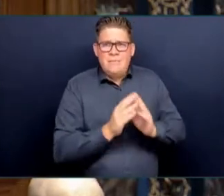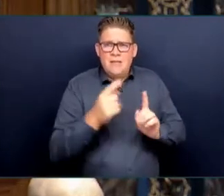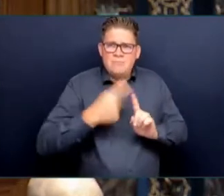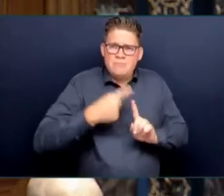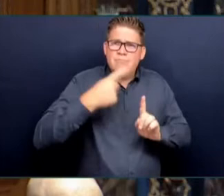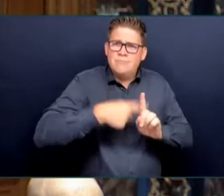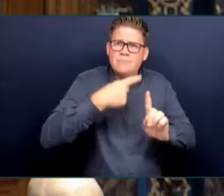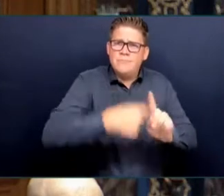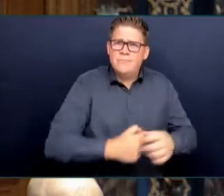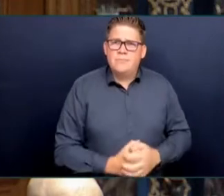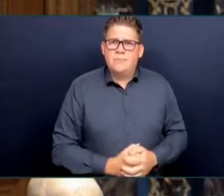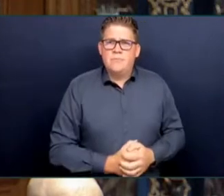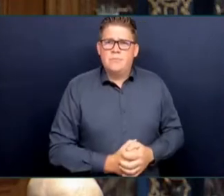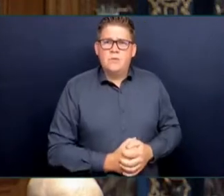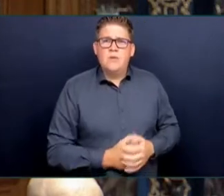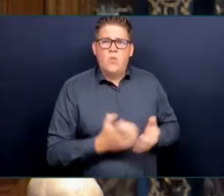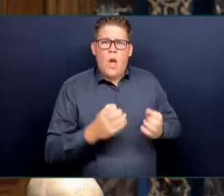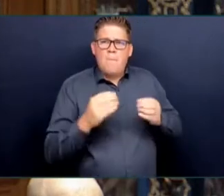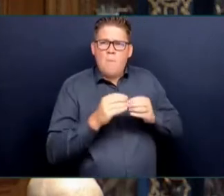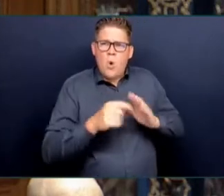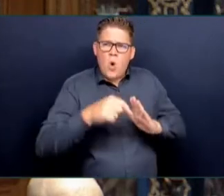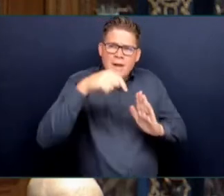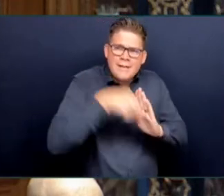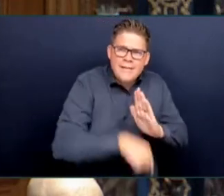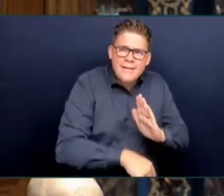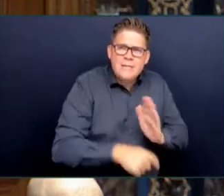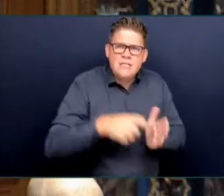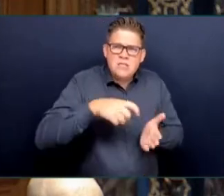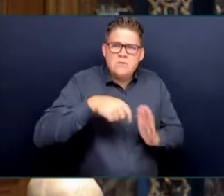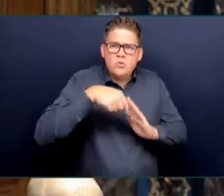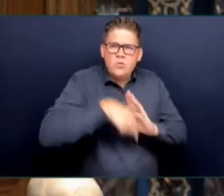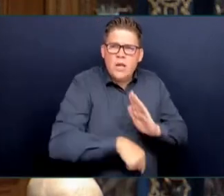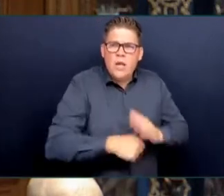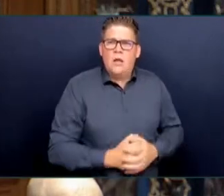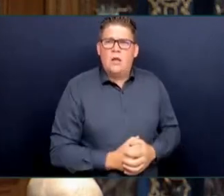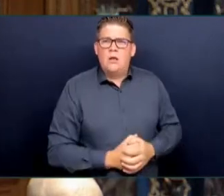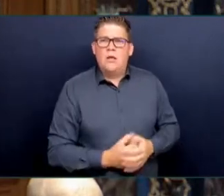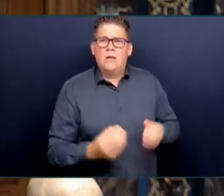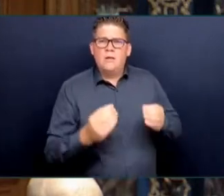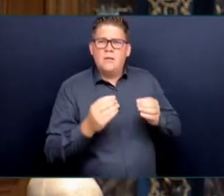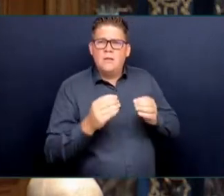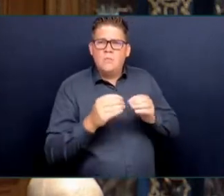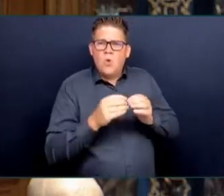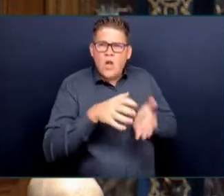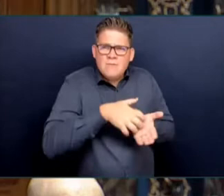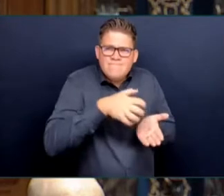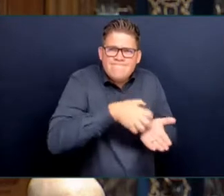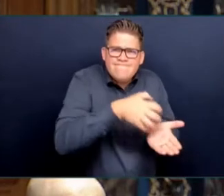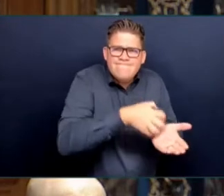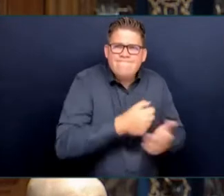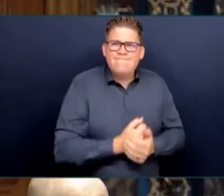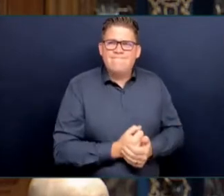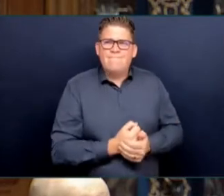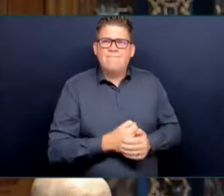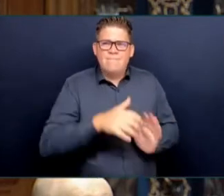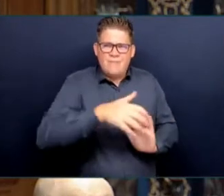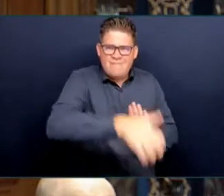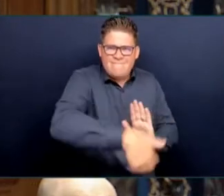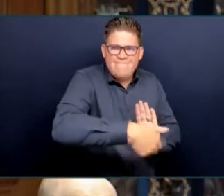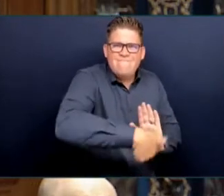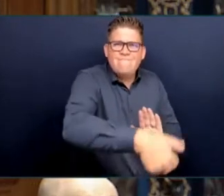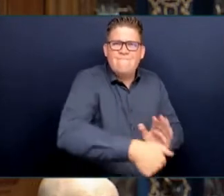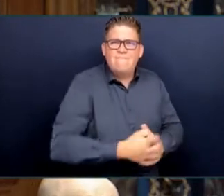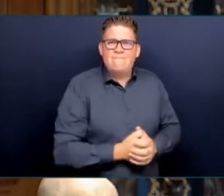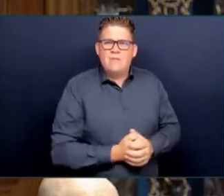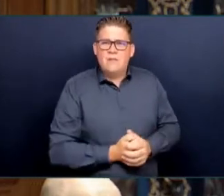it clear it has no interest in actually transitioning our economy. You can see the evidence in the budget.